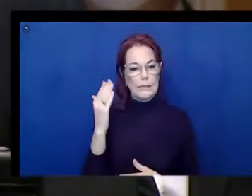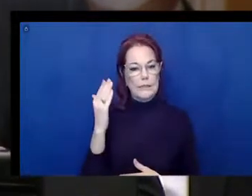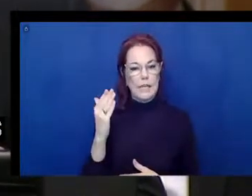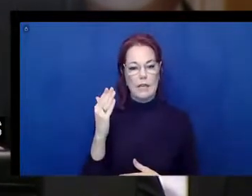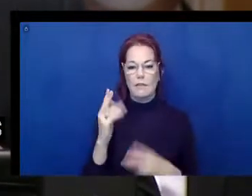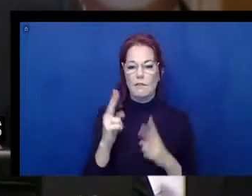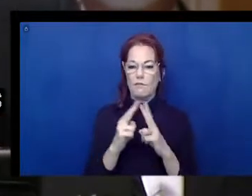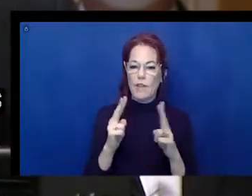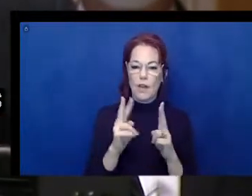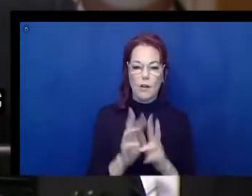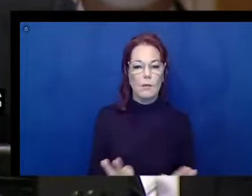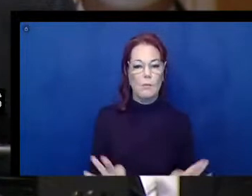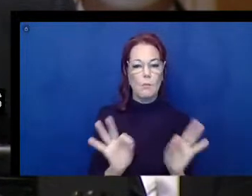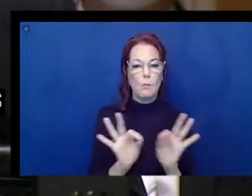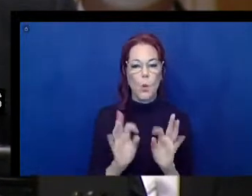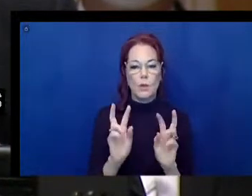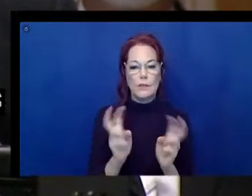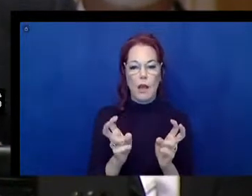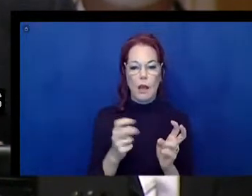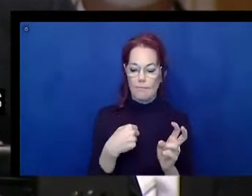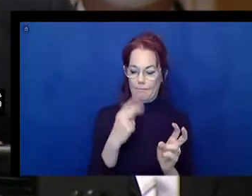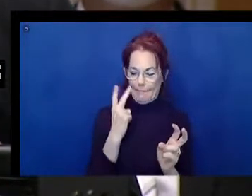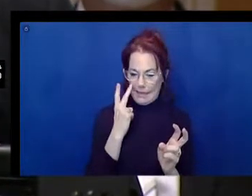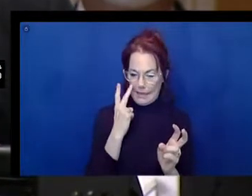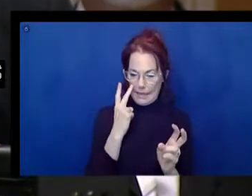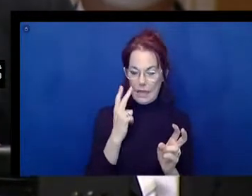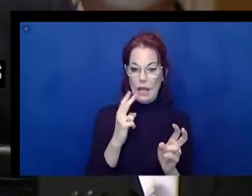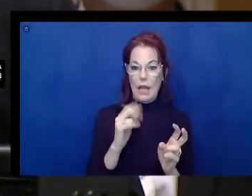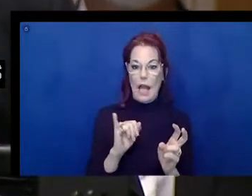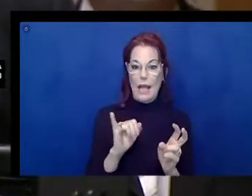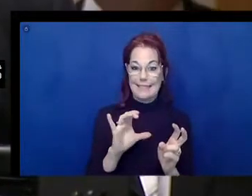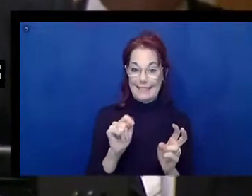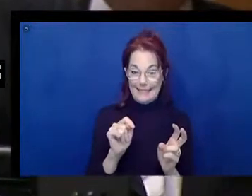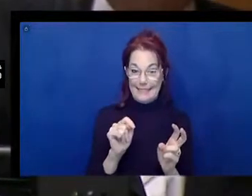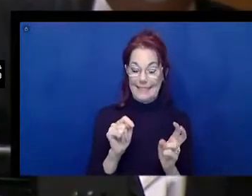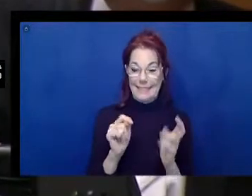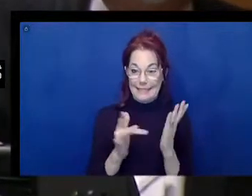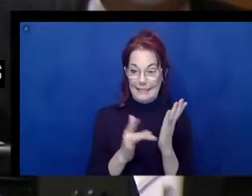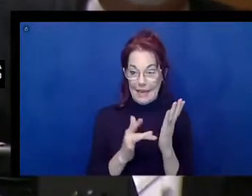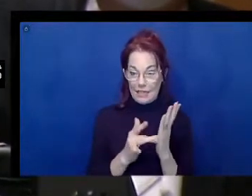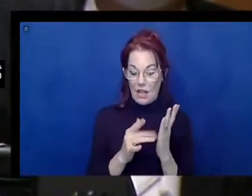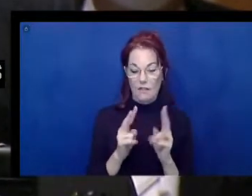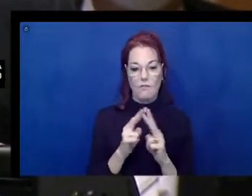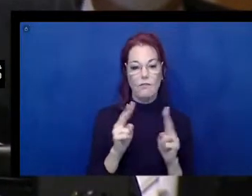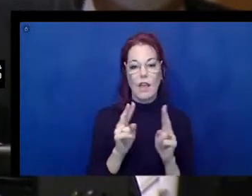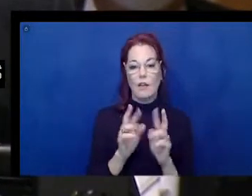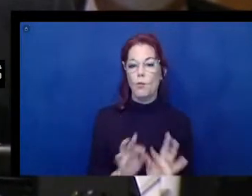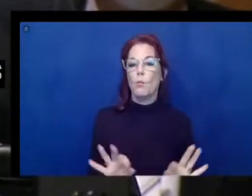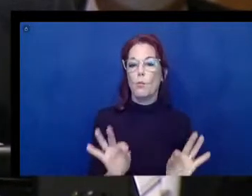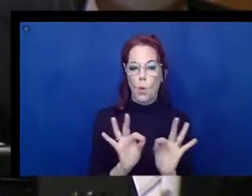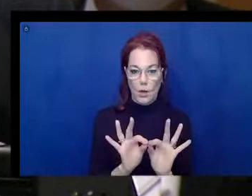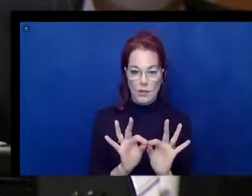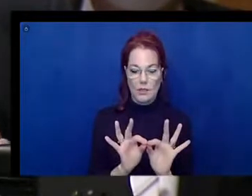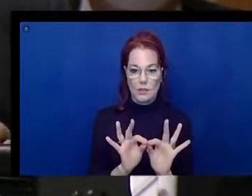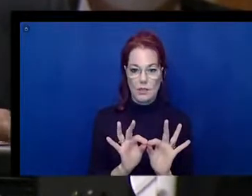I see technology, ICT, information communications technology, is very important because it creates opportunities for us to access